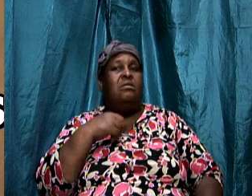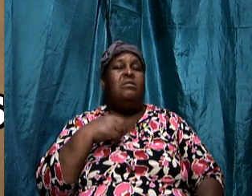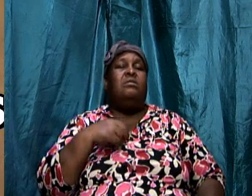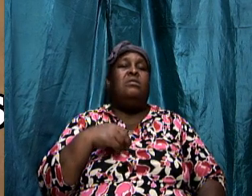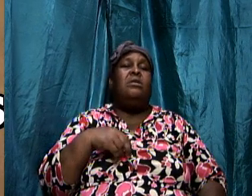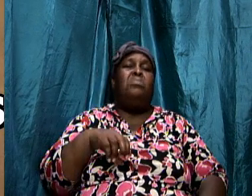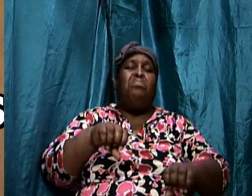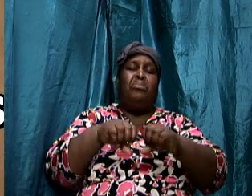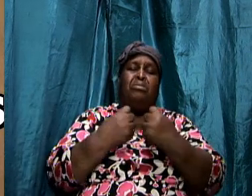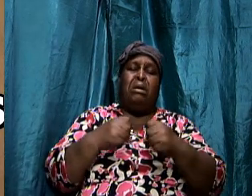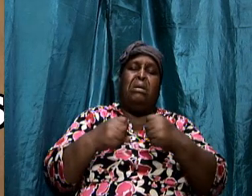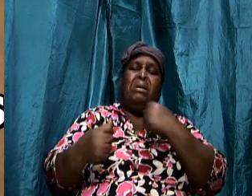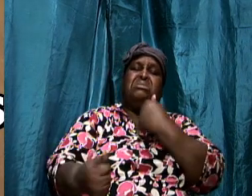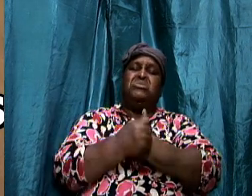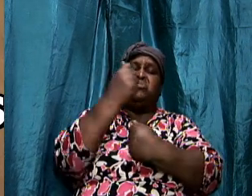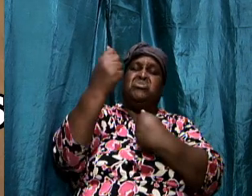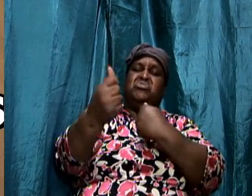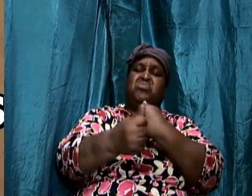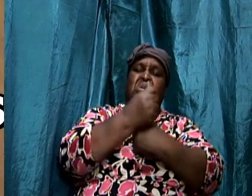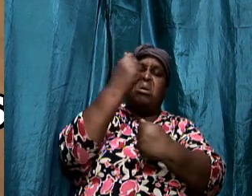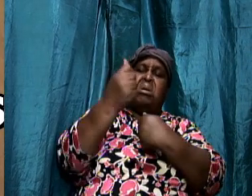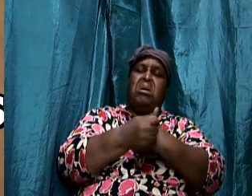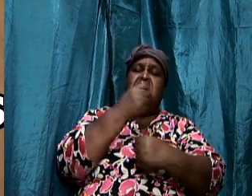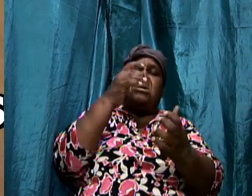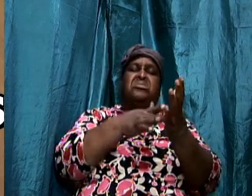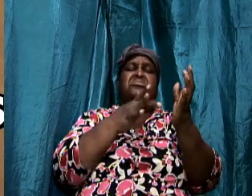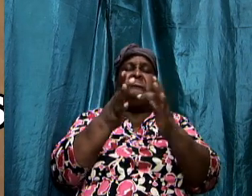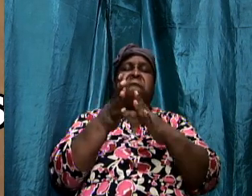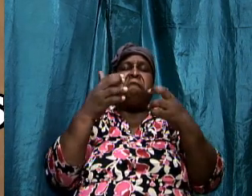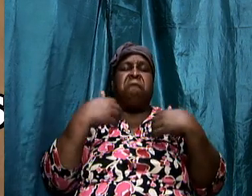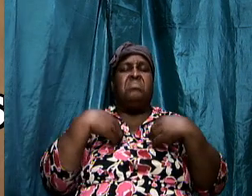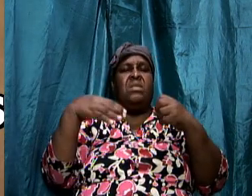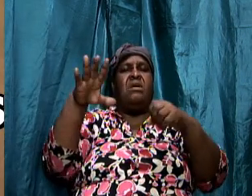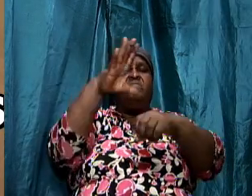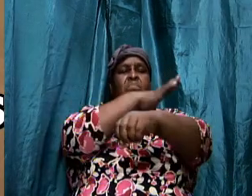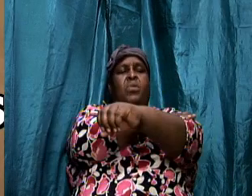mashed them down and he has the power over them